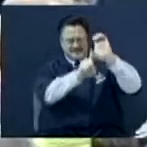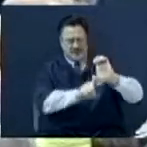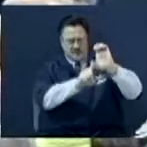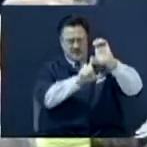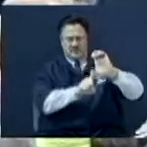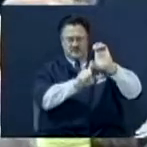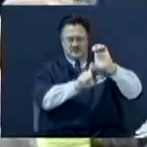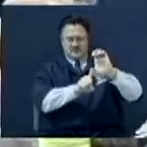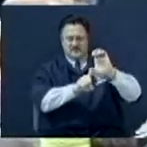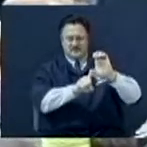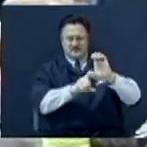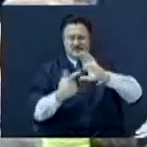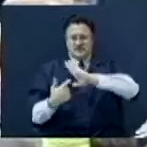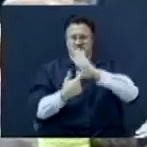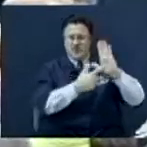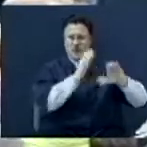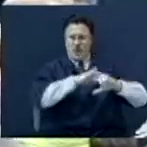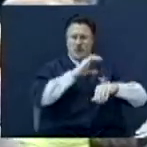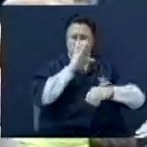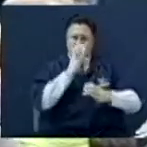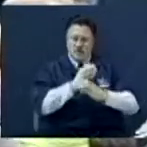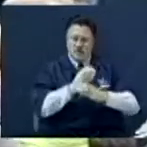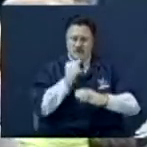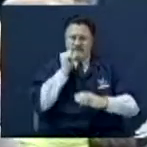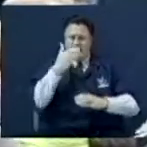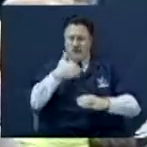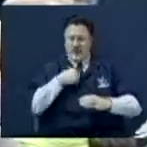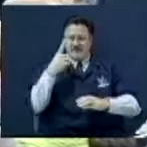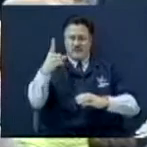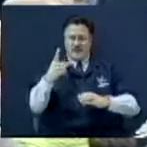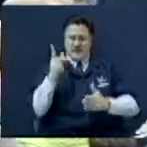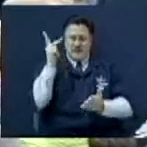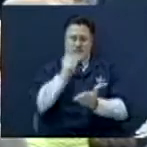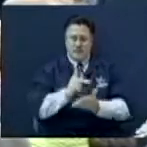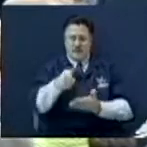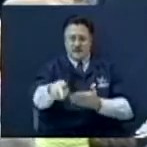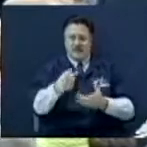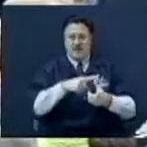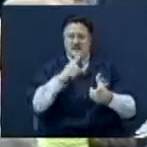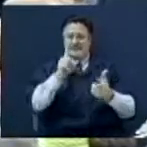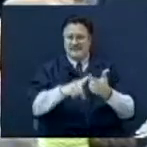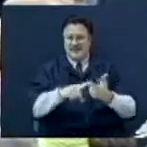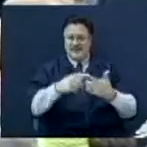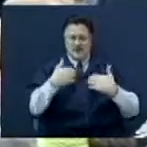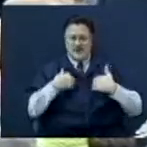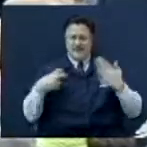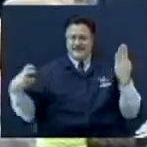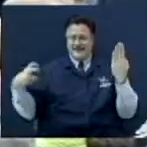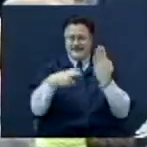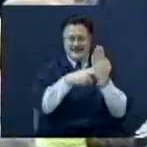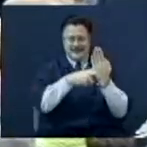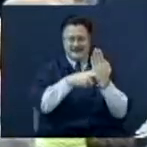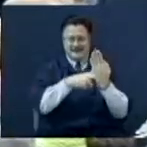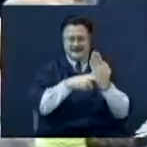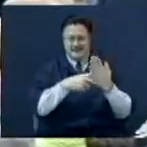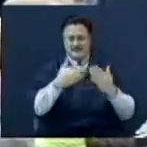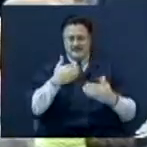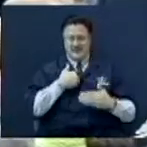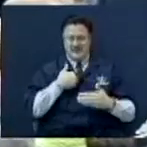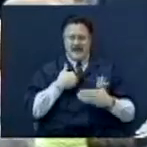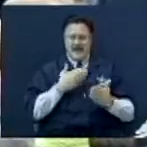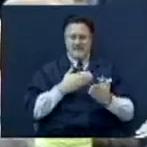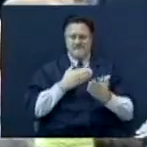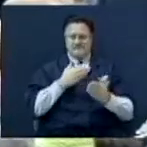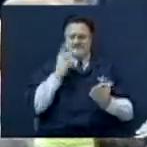And by the way, them people don't respect your person. They gave me a ticket the other day for crossing. walked outside the line, got a ticket.